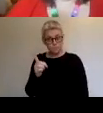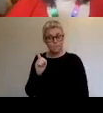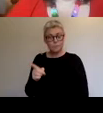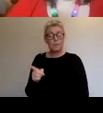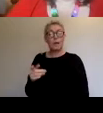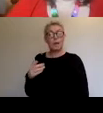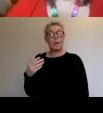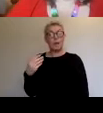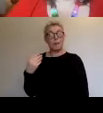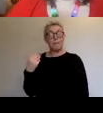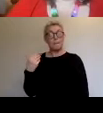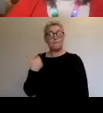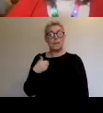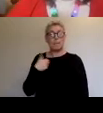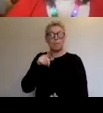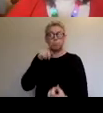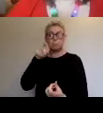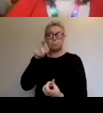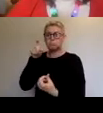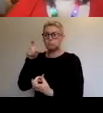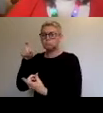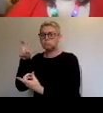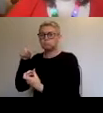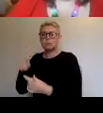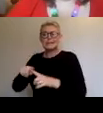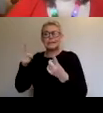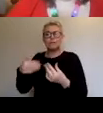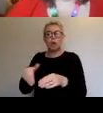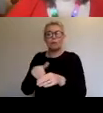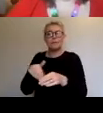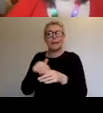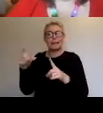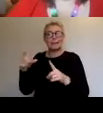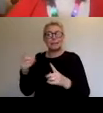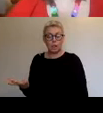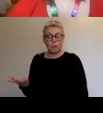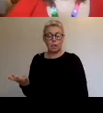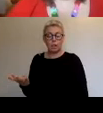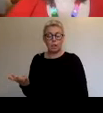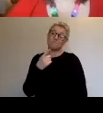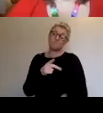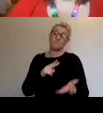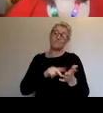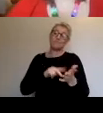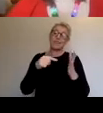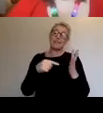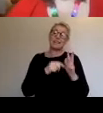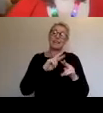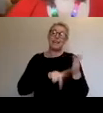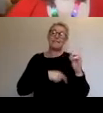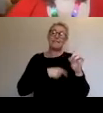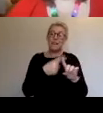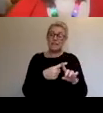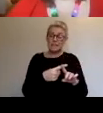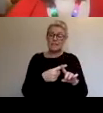consuming content like never before. And there was and there's still a massive spike in things like Netflix, Amazon Prime, Disney,